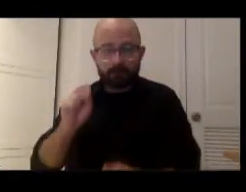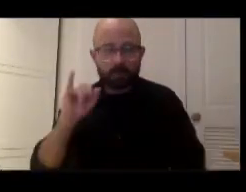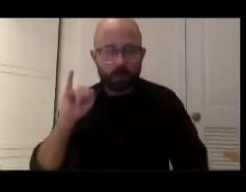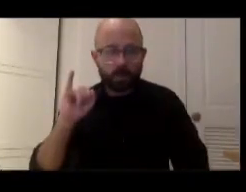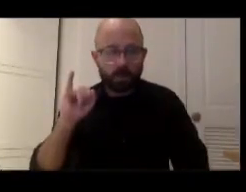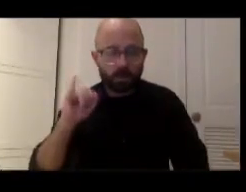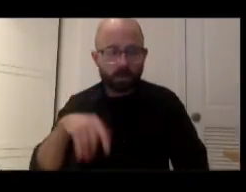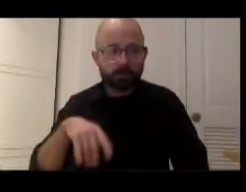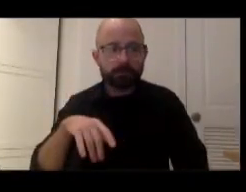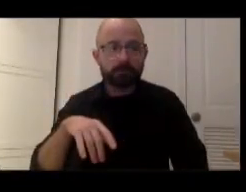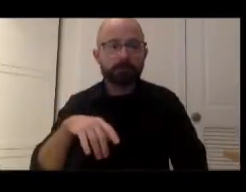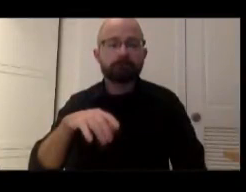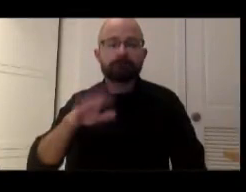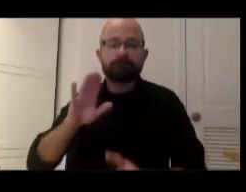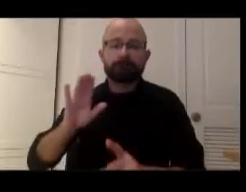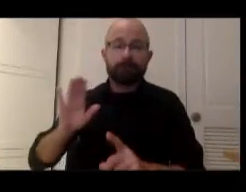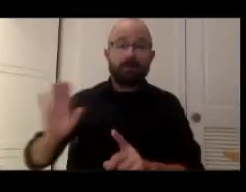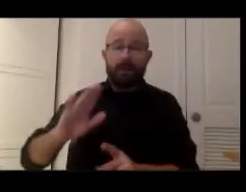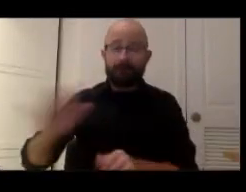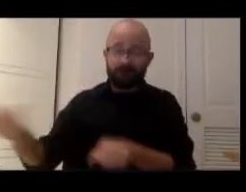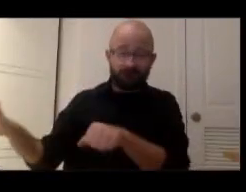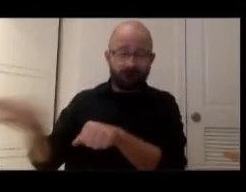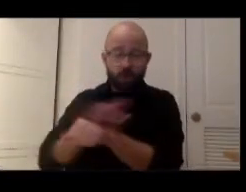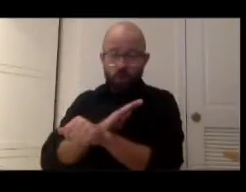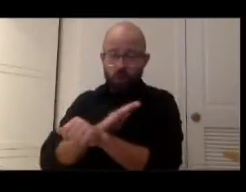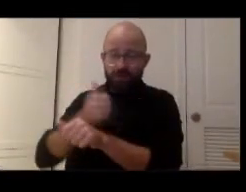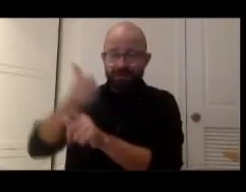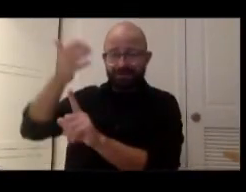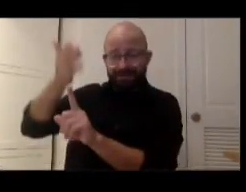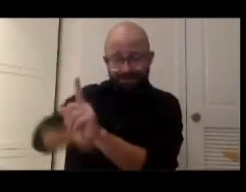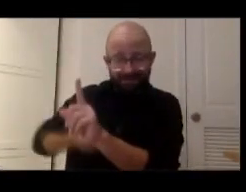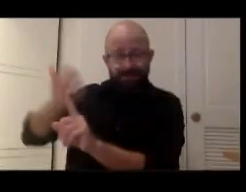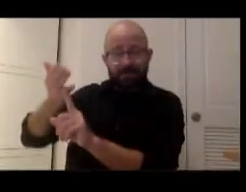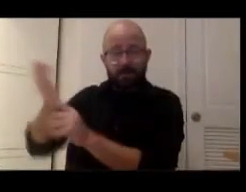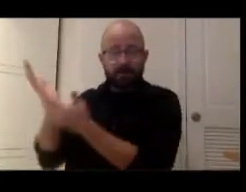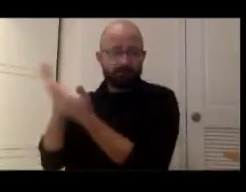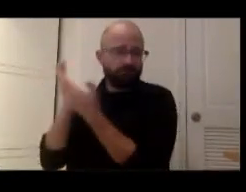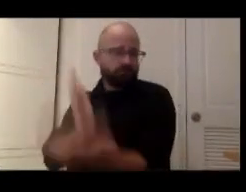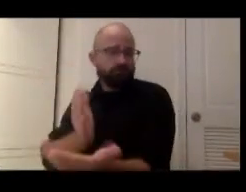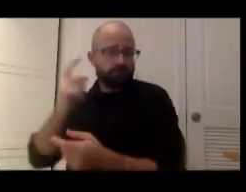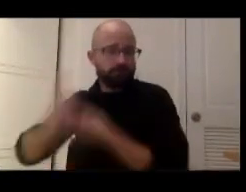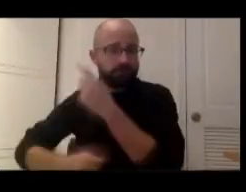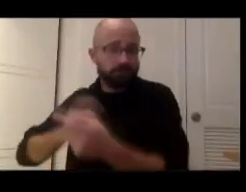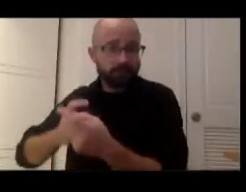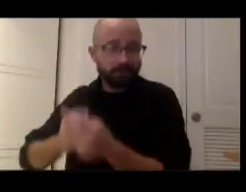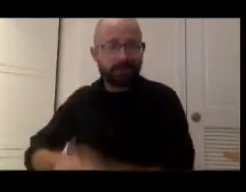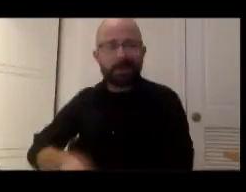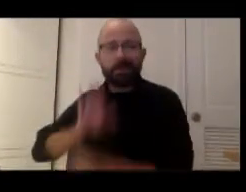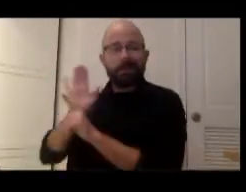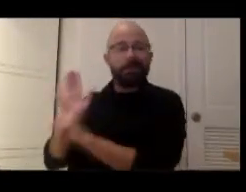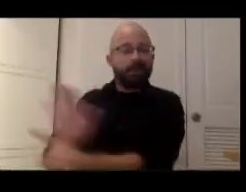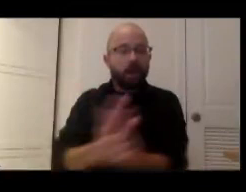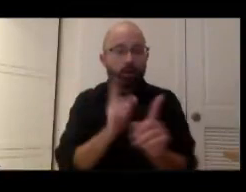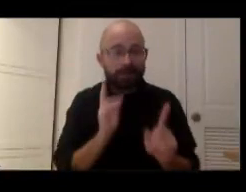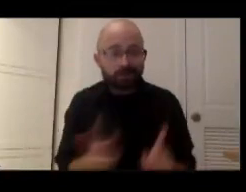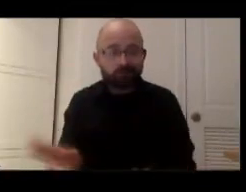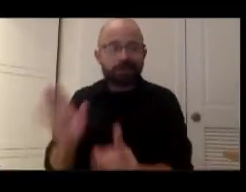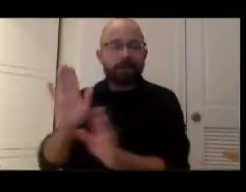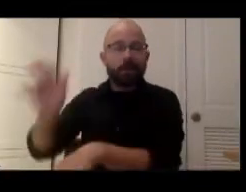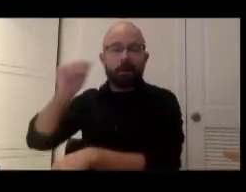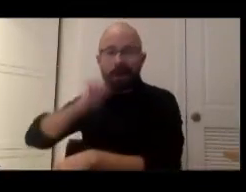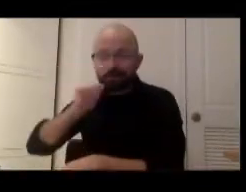their total selves to Smithsonian they can bring their histories and their aunties and their communities and their collections